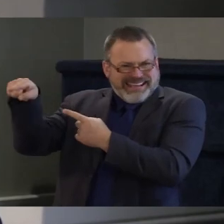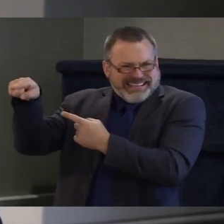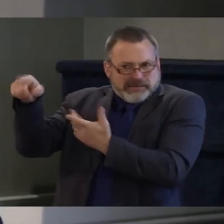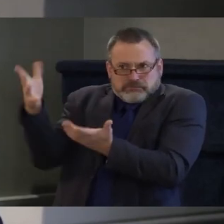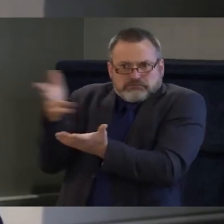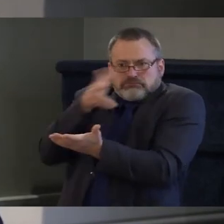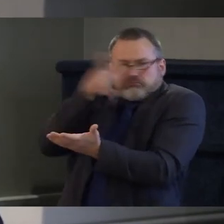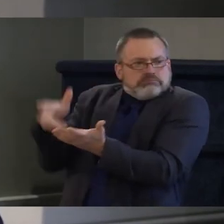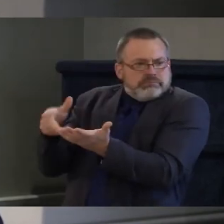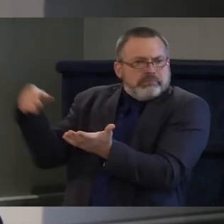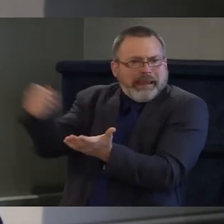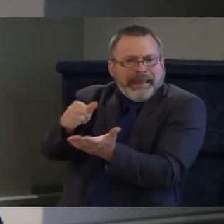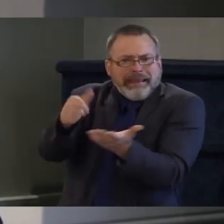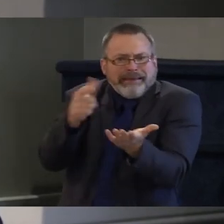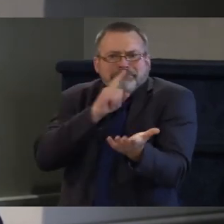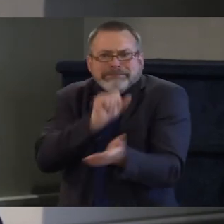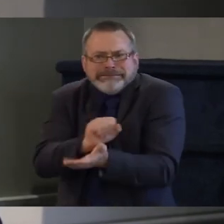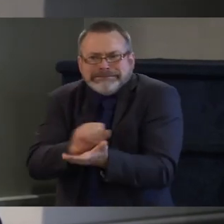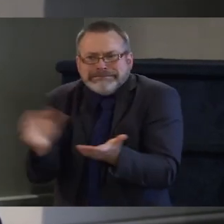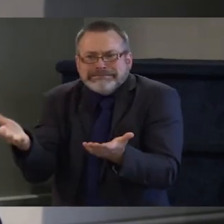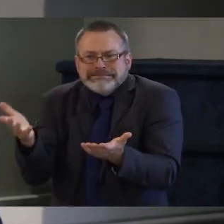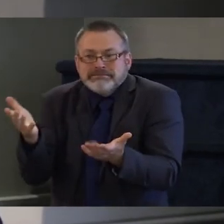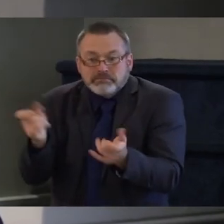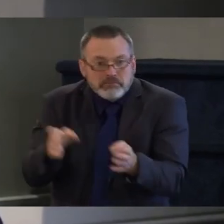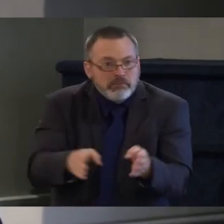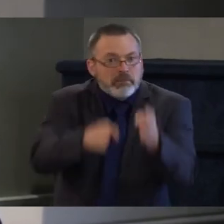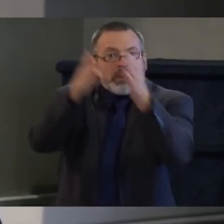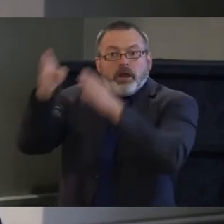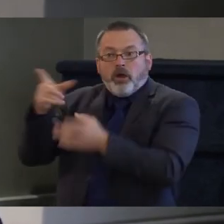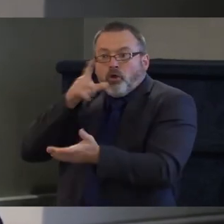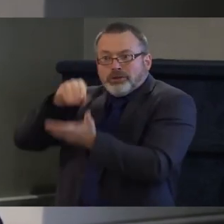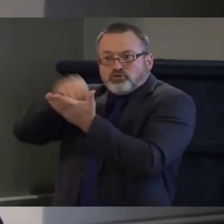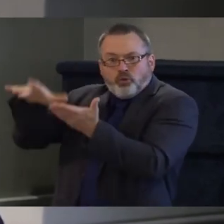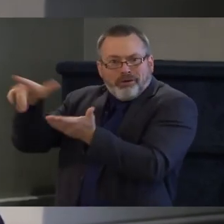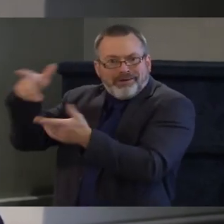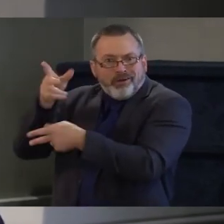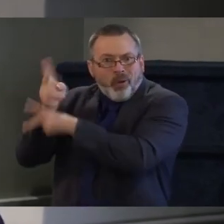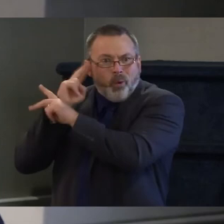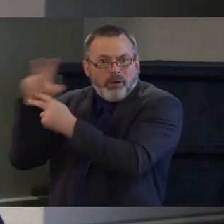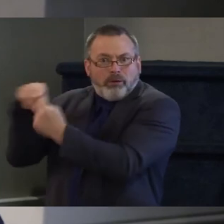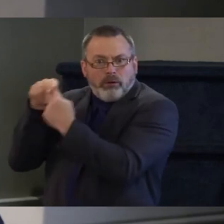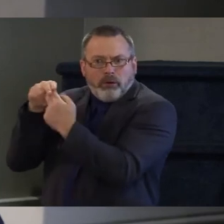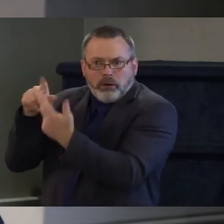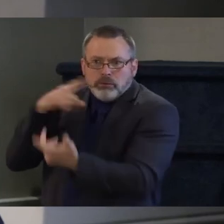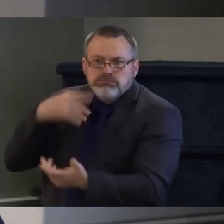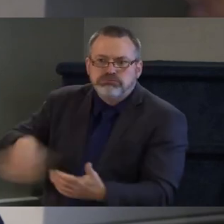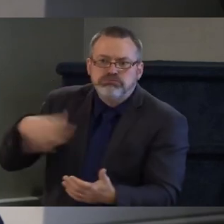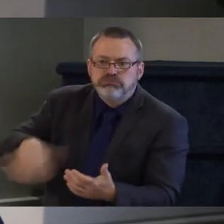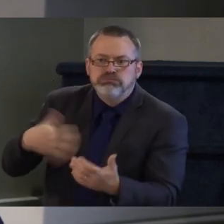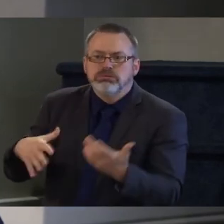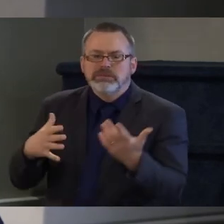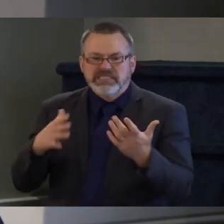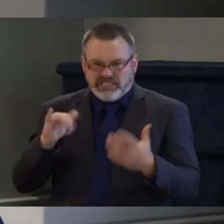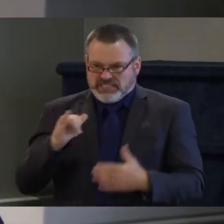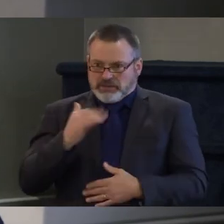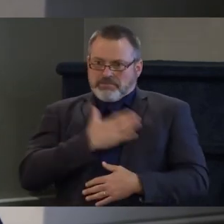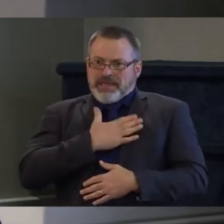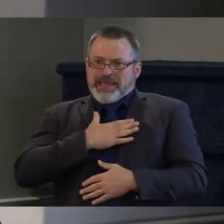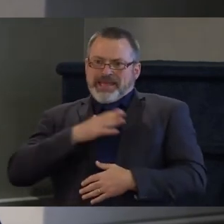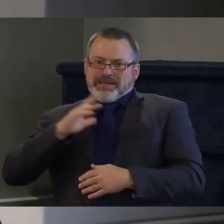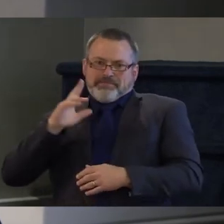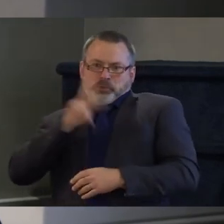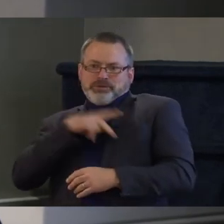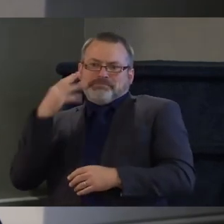to make it work and it's that lived experience that professional experience that i believe we need in congress right now and we